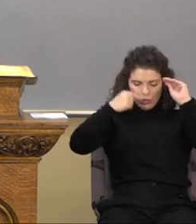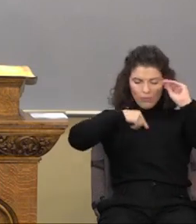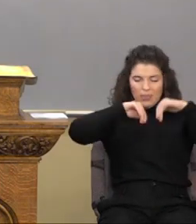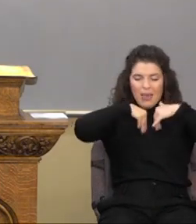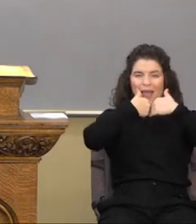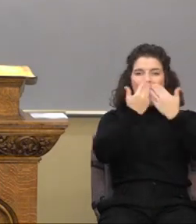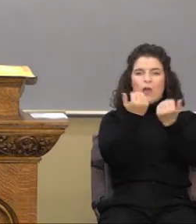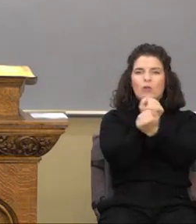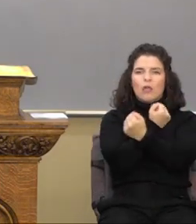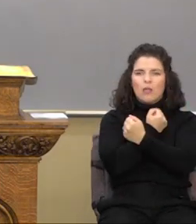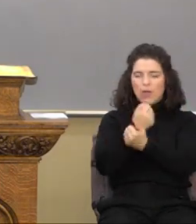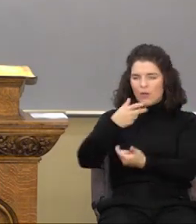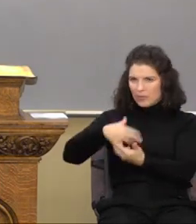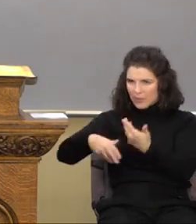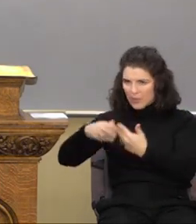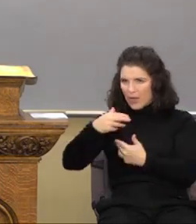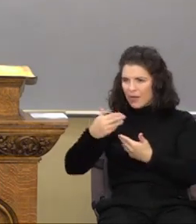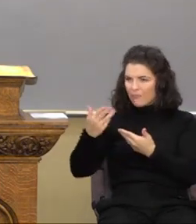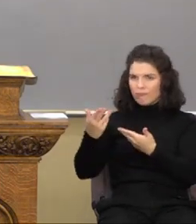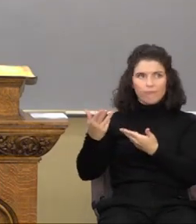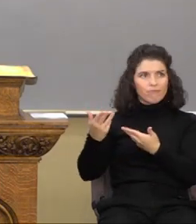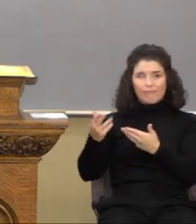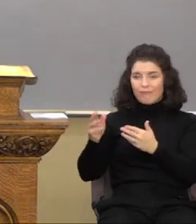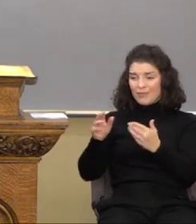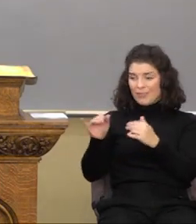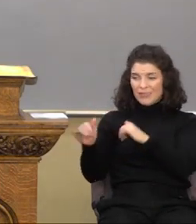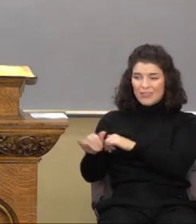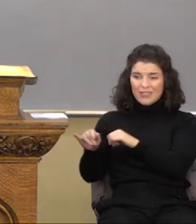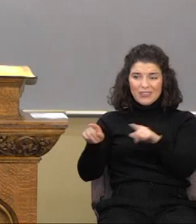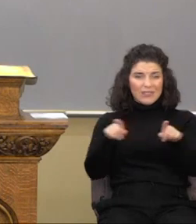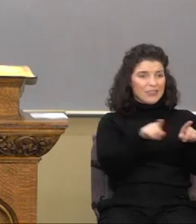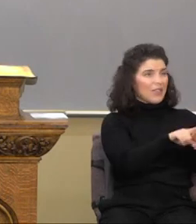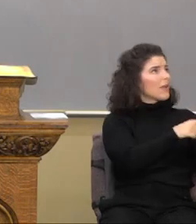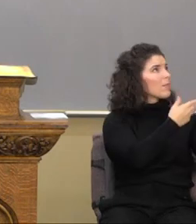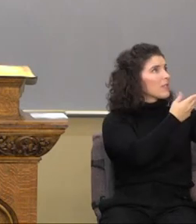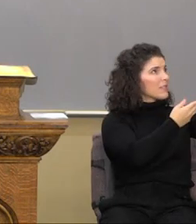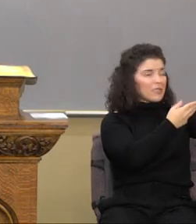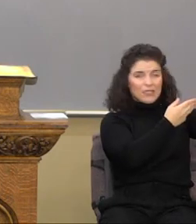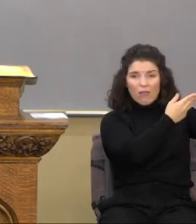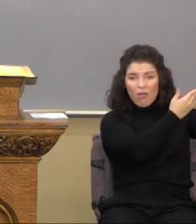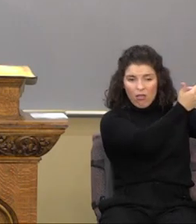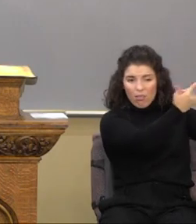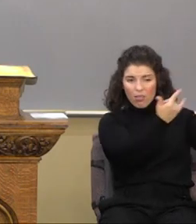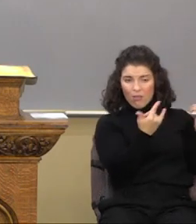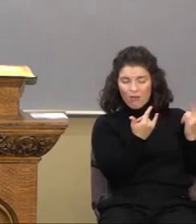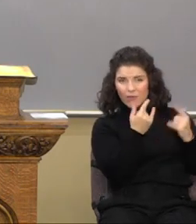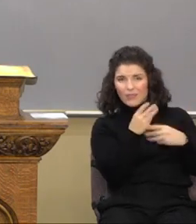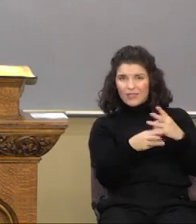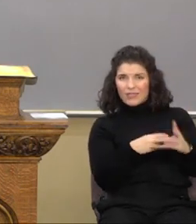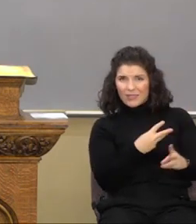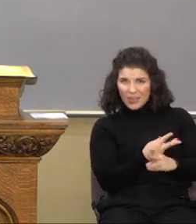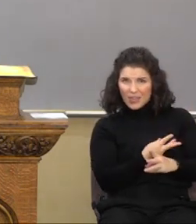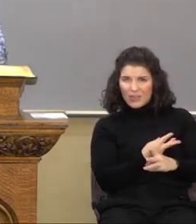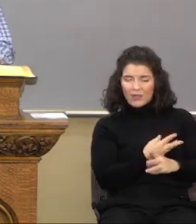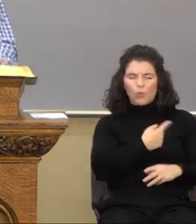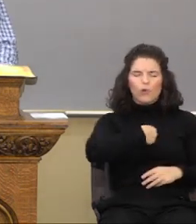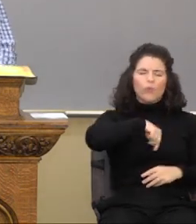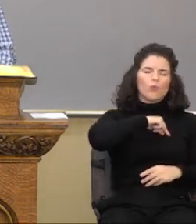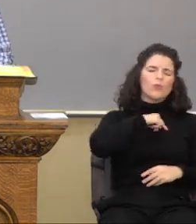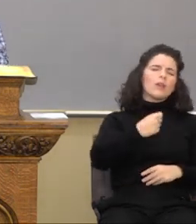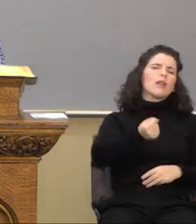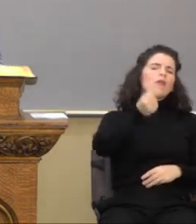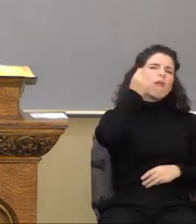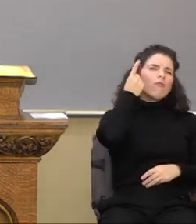love society as he loves society. And when love, when we understand love, it